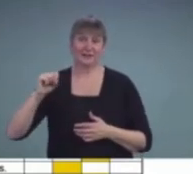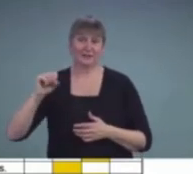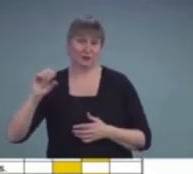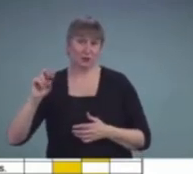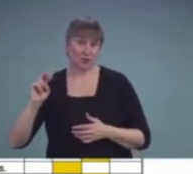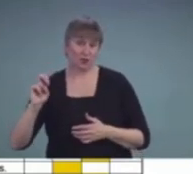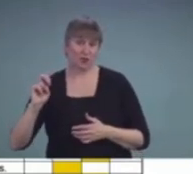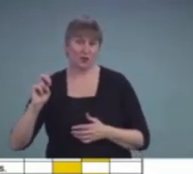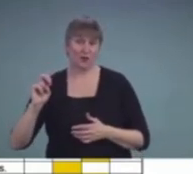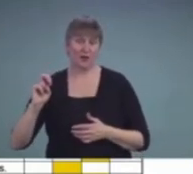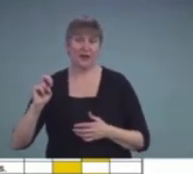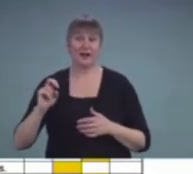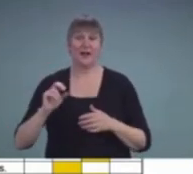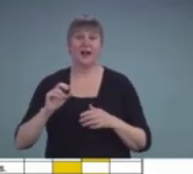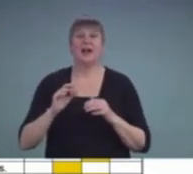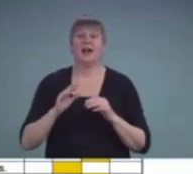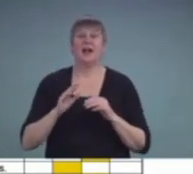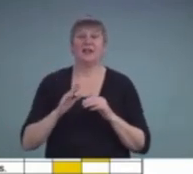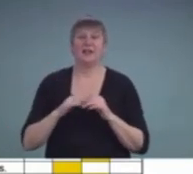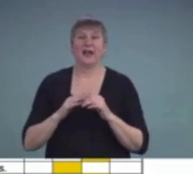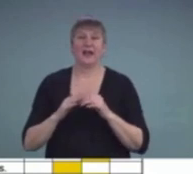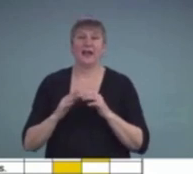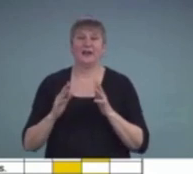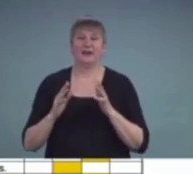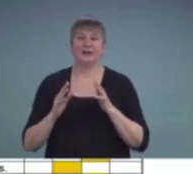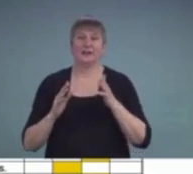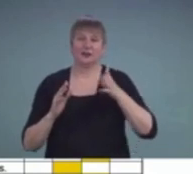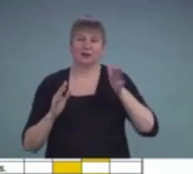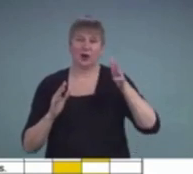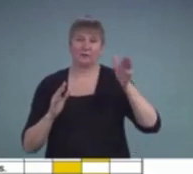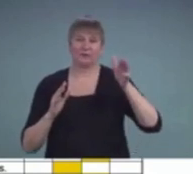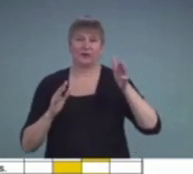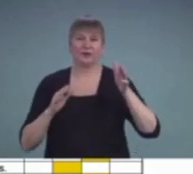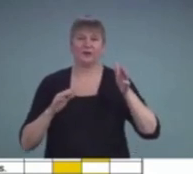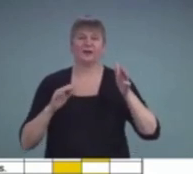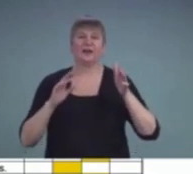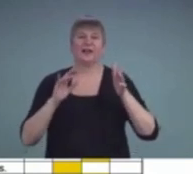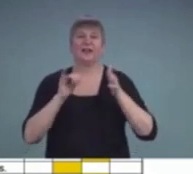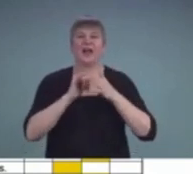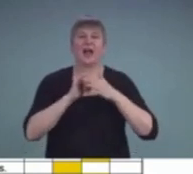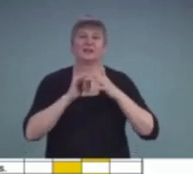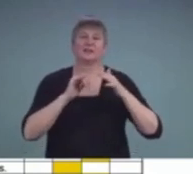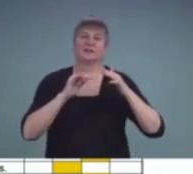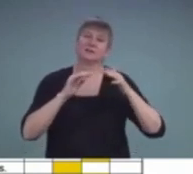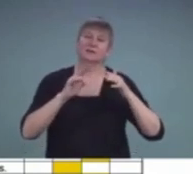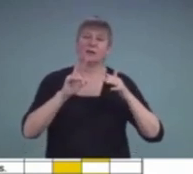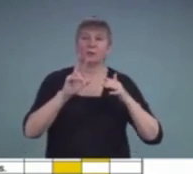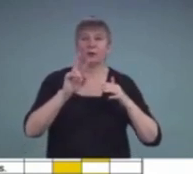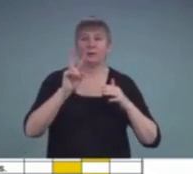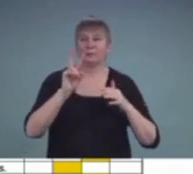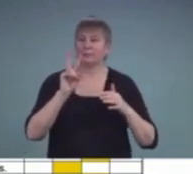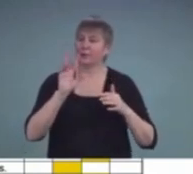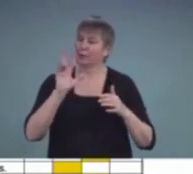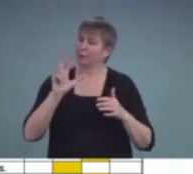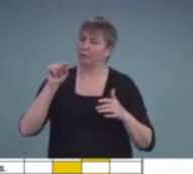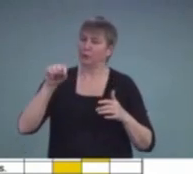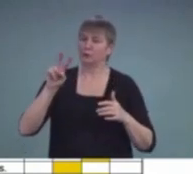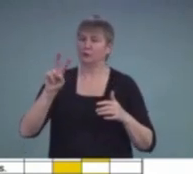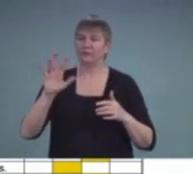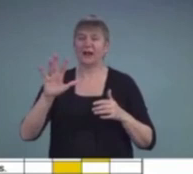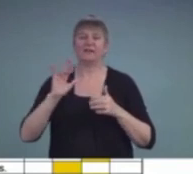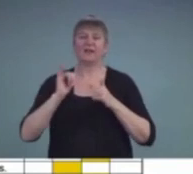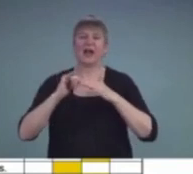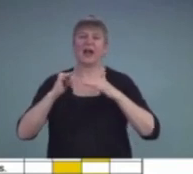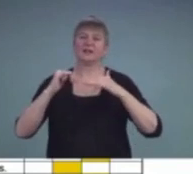The box off to the side at the top 3.25 would be the lower range of the norm for this child.